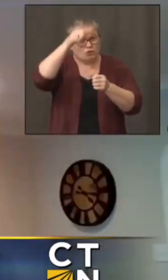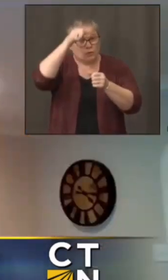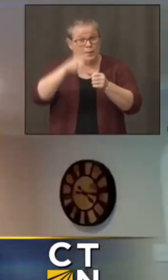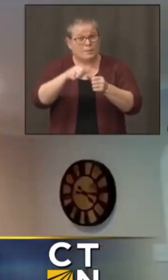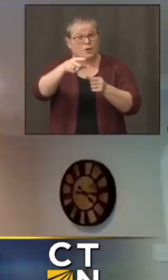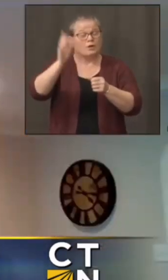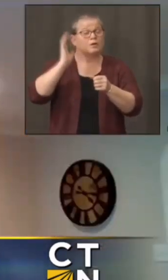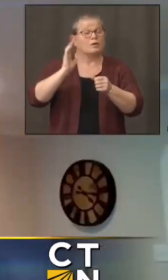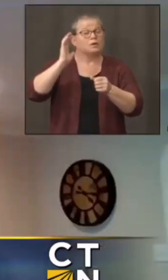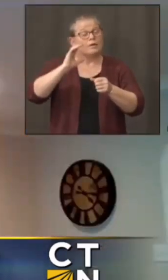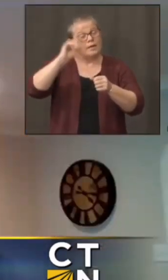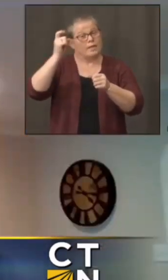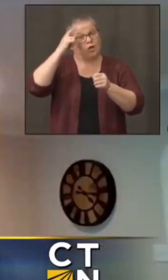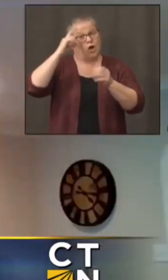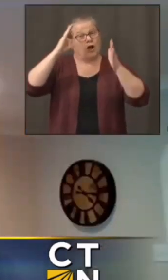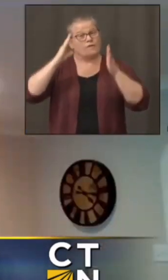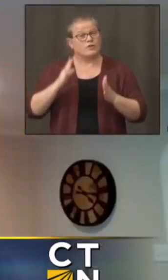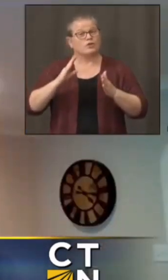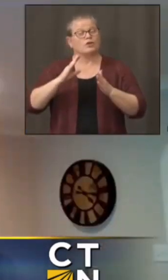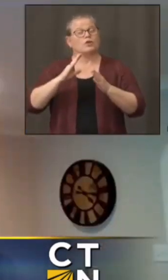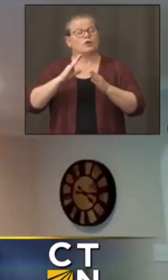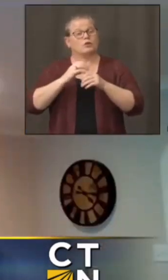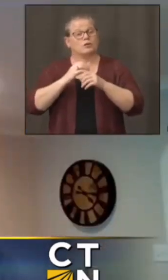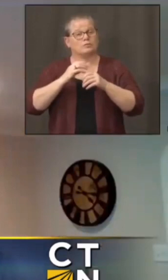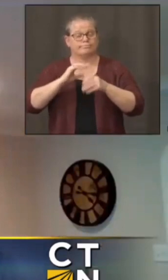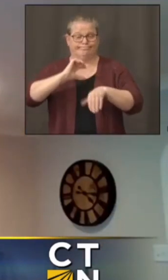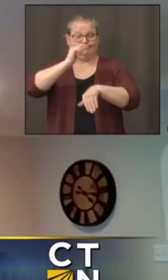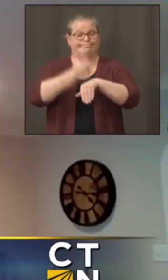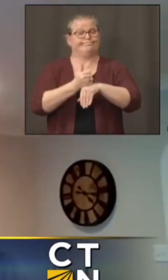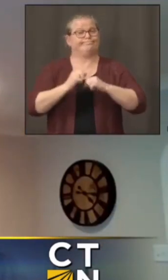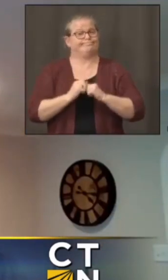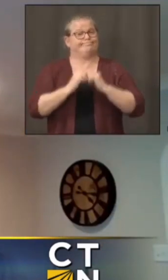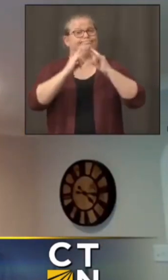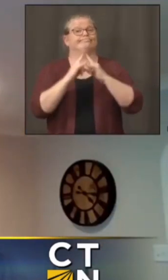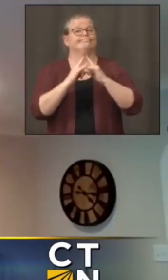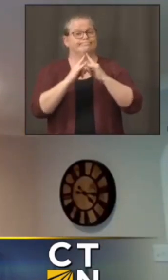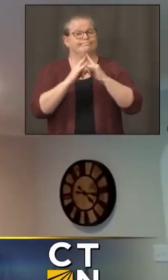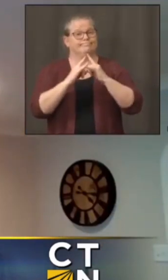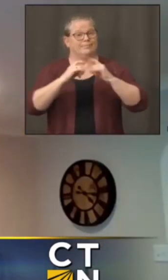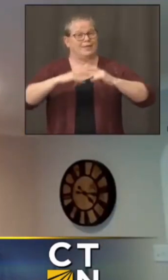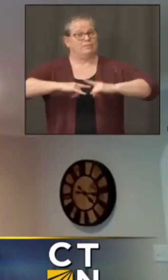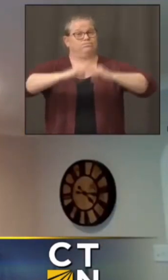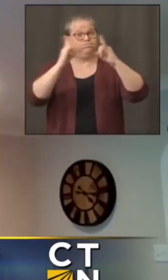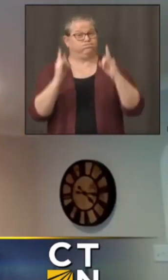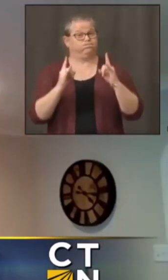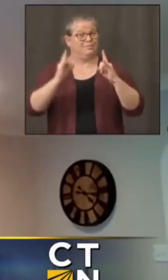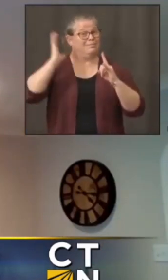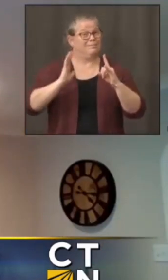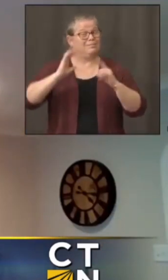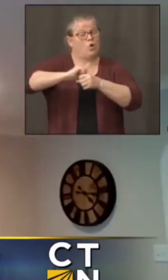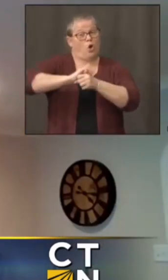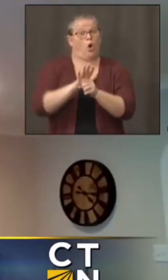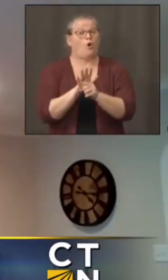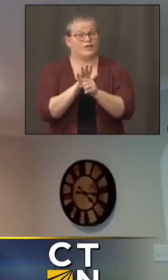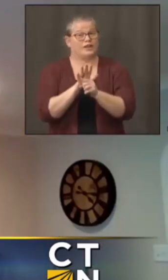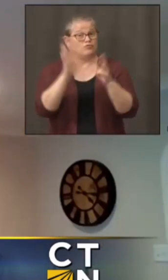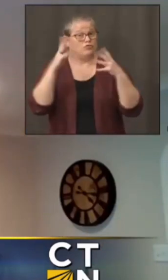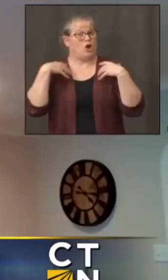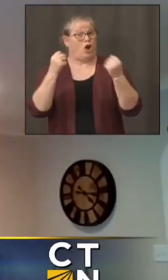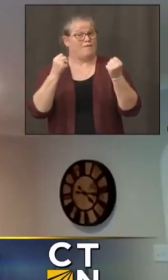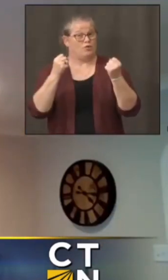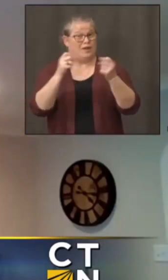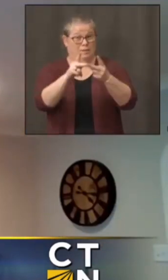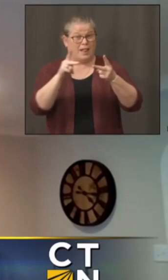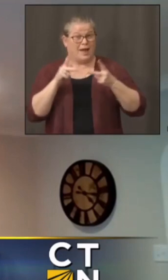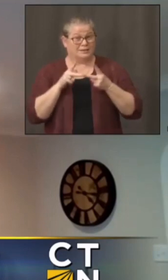uh covid recovery facilities uh during the first wave of the pandemic and one of the key functions